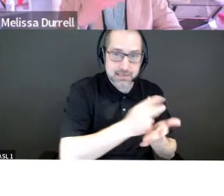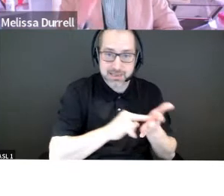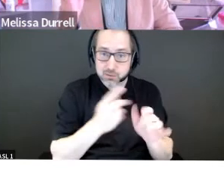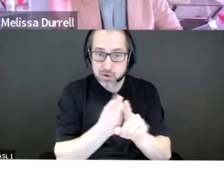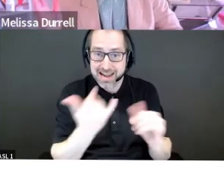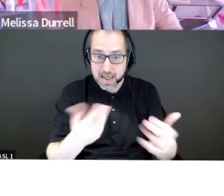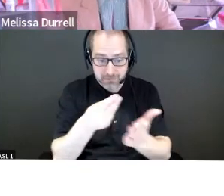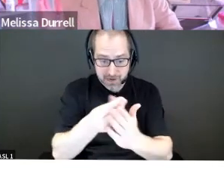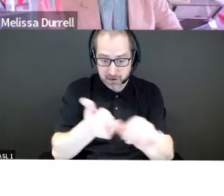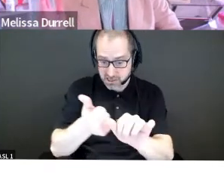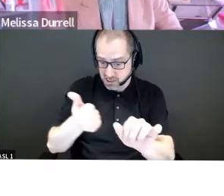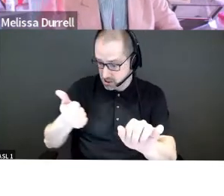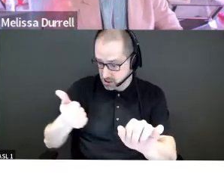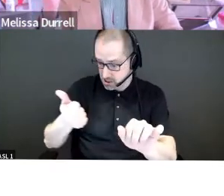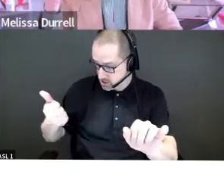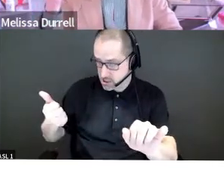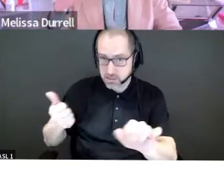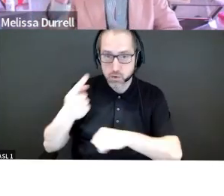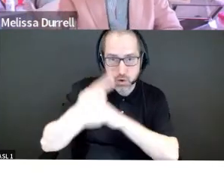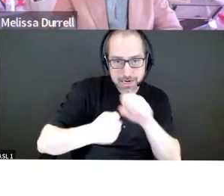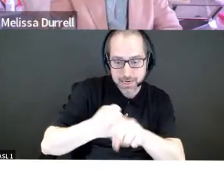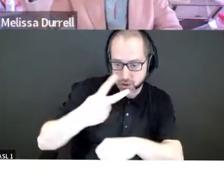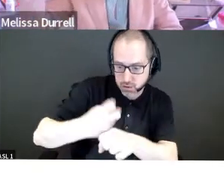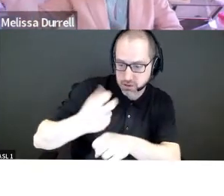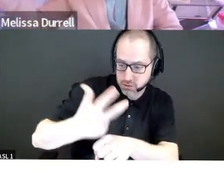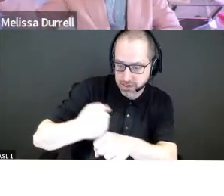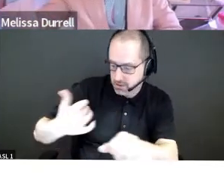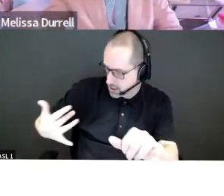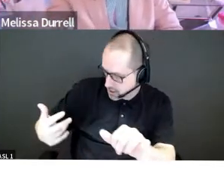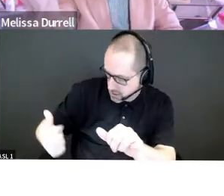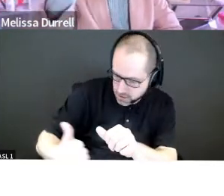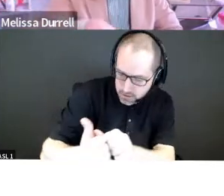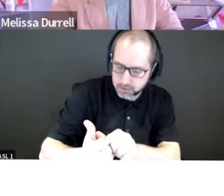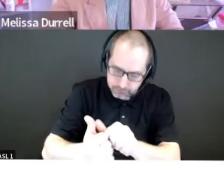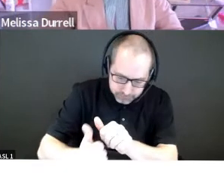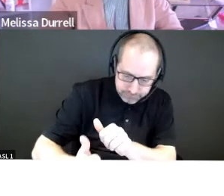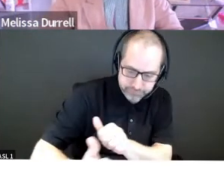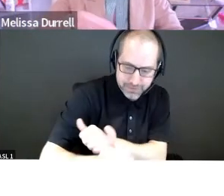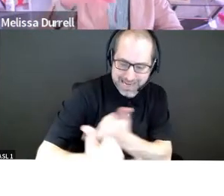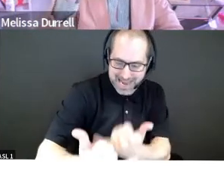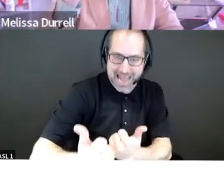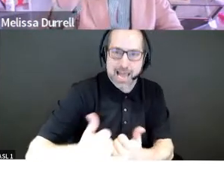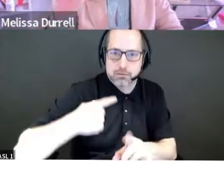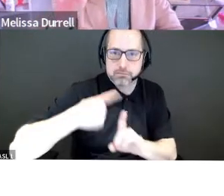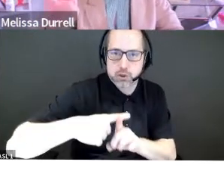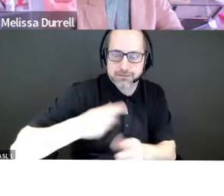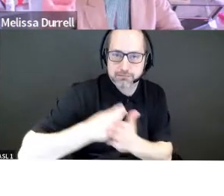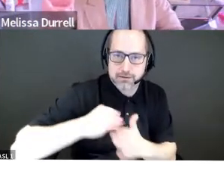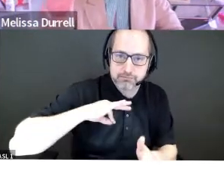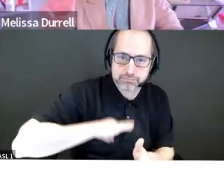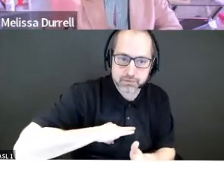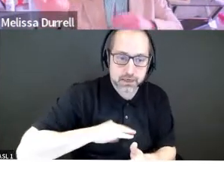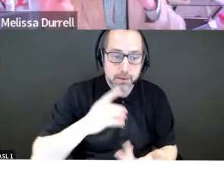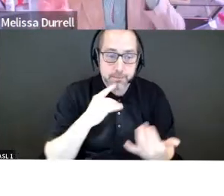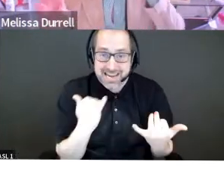about two, like we used to see five year financials, right? Mickey, was hilarious. Five, 10 year financials. No one's putting that in anymore. We're seeing like three